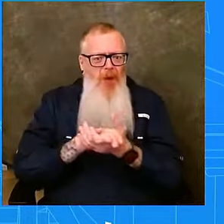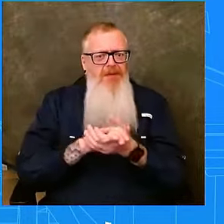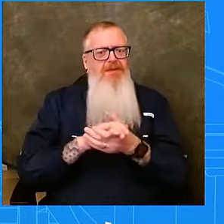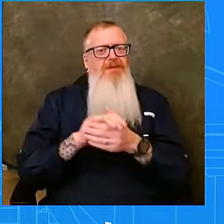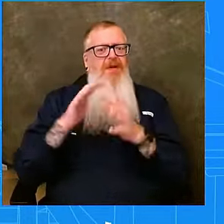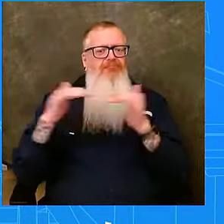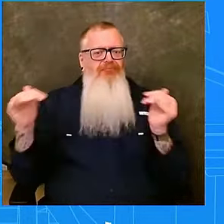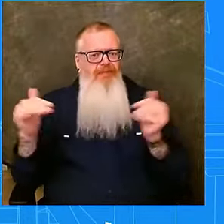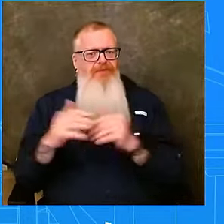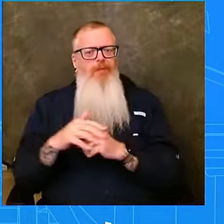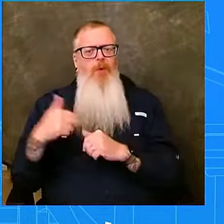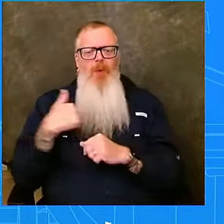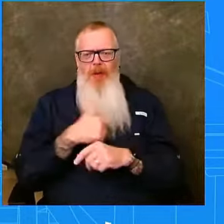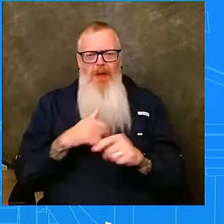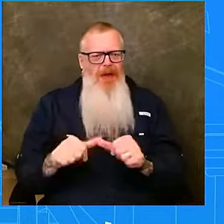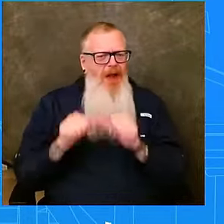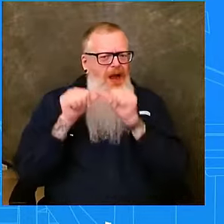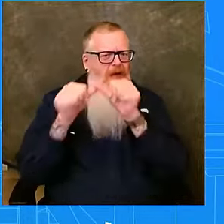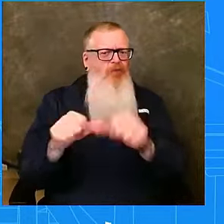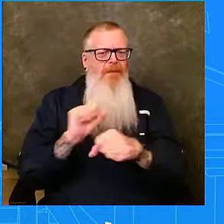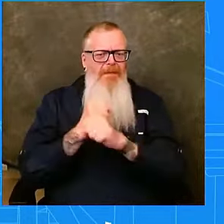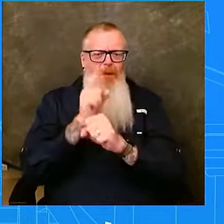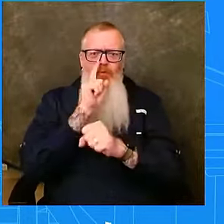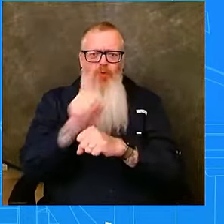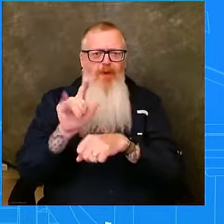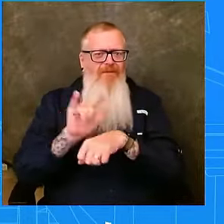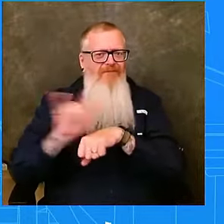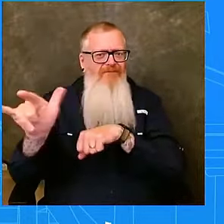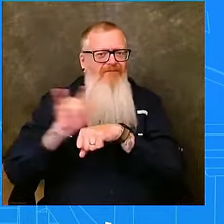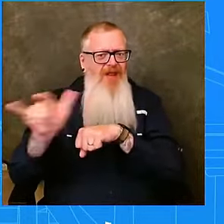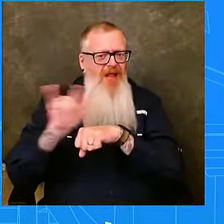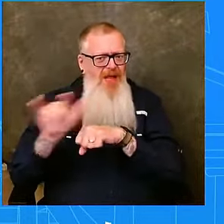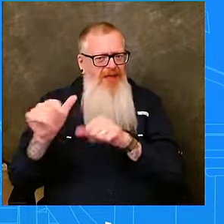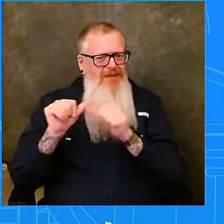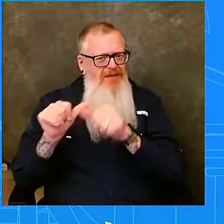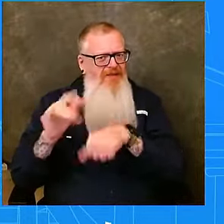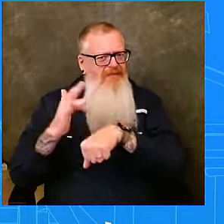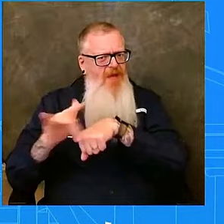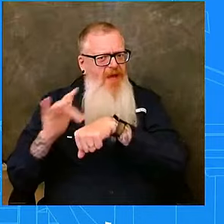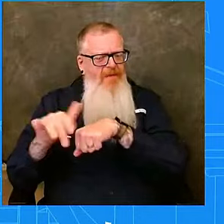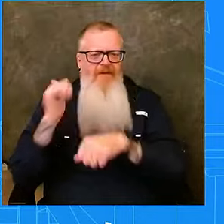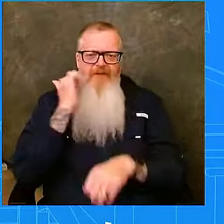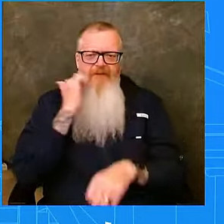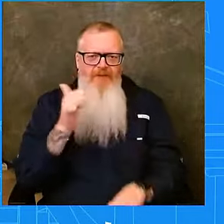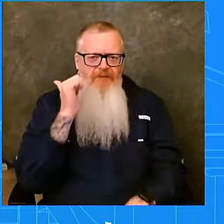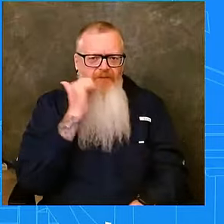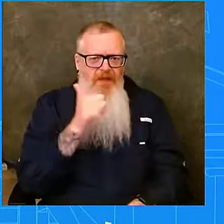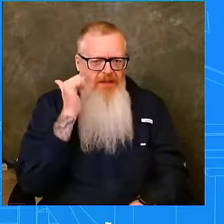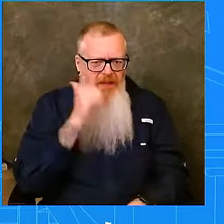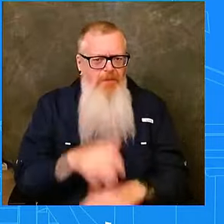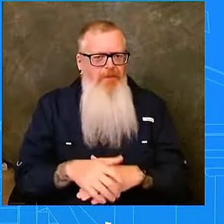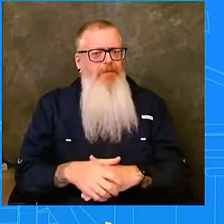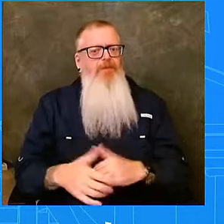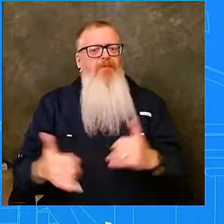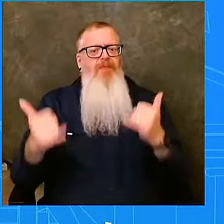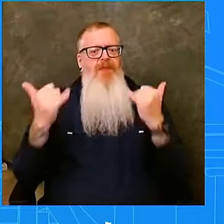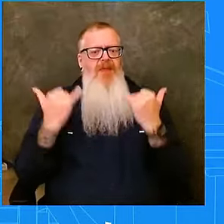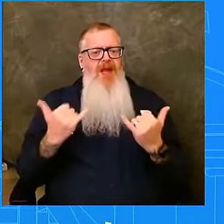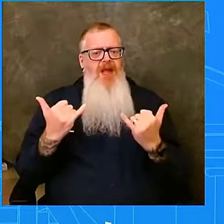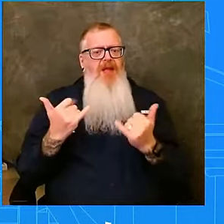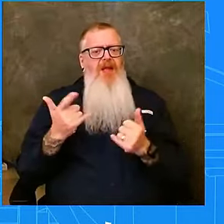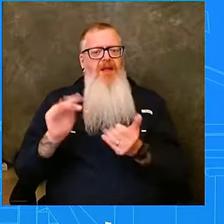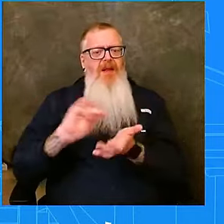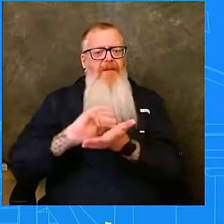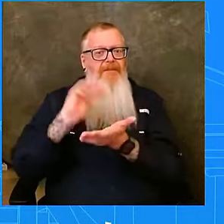available daily. To date, the number of seats available continues to exceed demand. The U.S. in